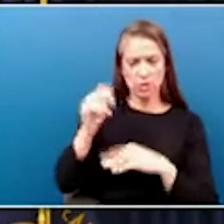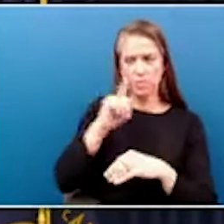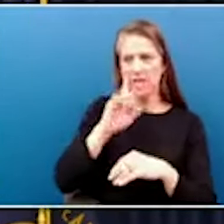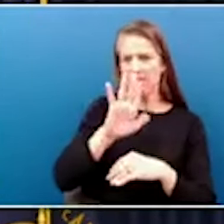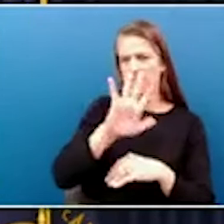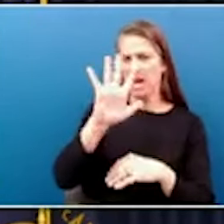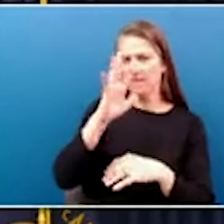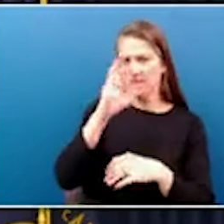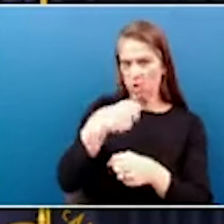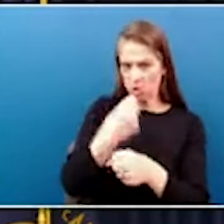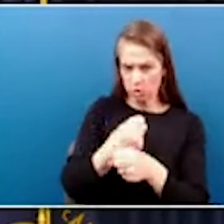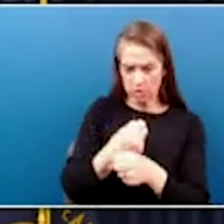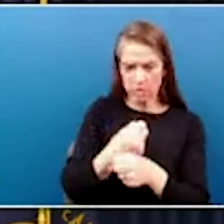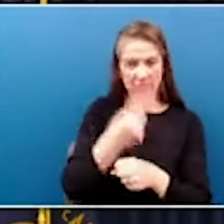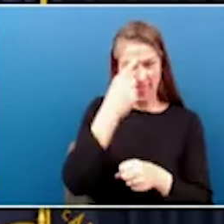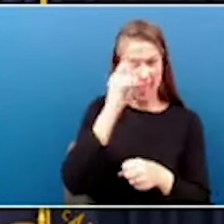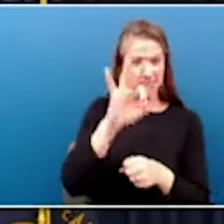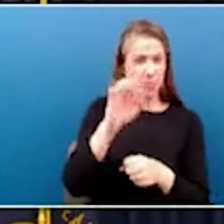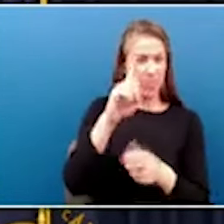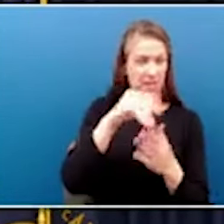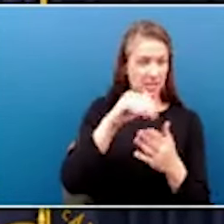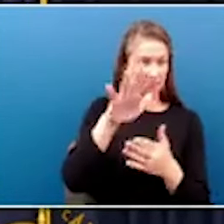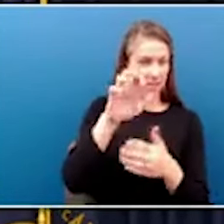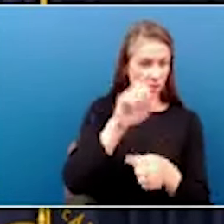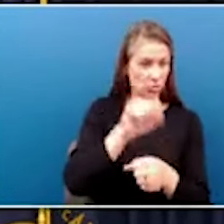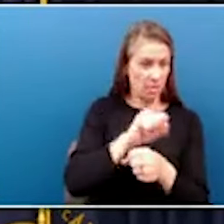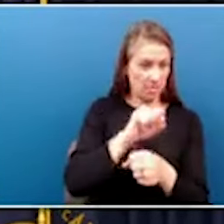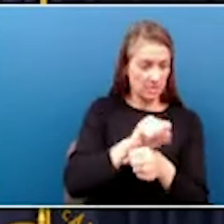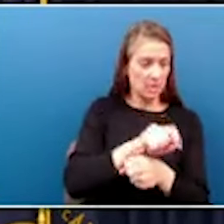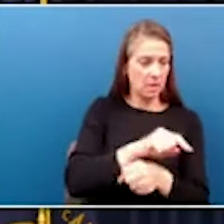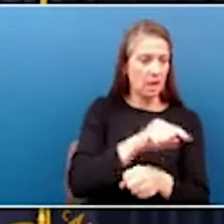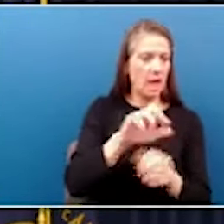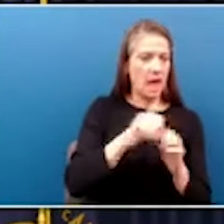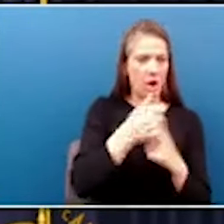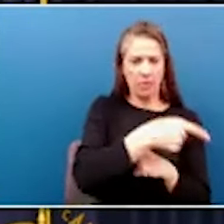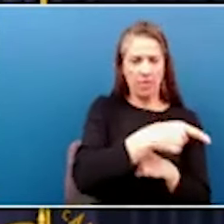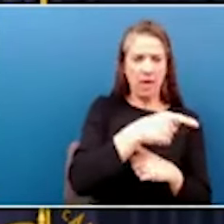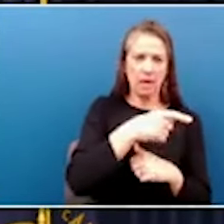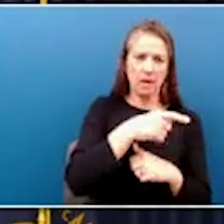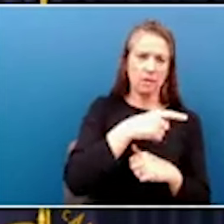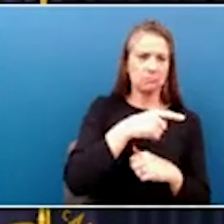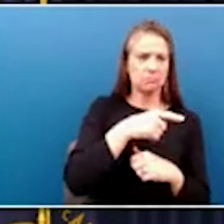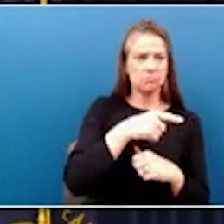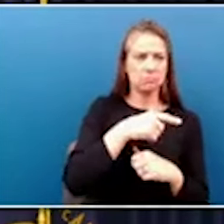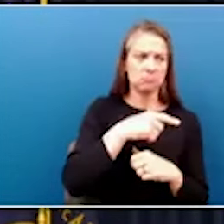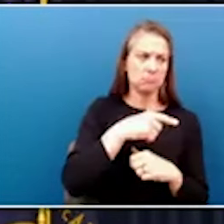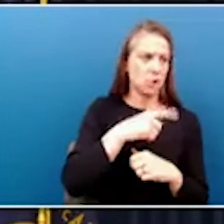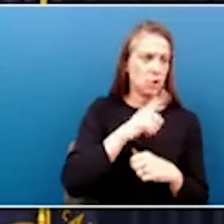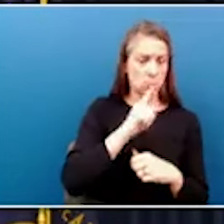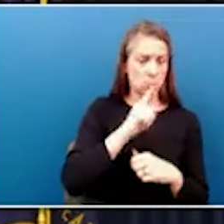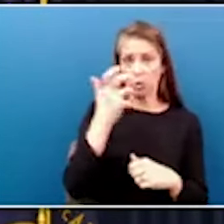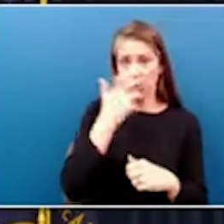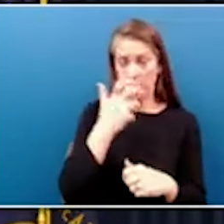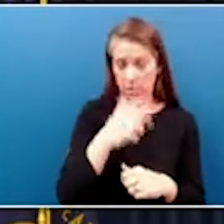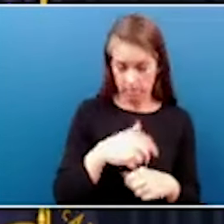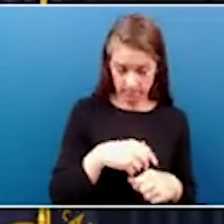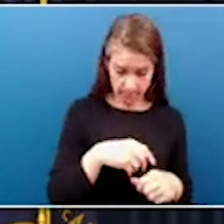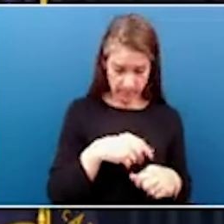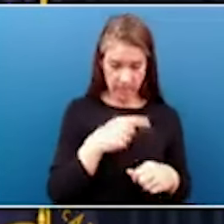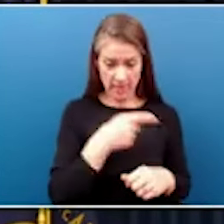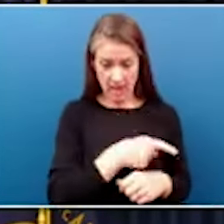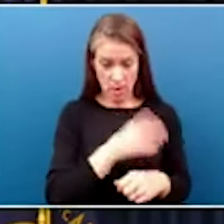beginning. And so if you think about those 1,500 jobs and how they'll crest, it's really incredible. What it does is power